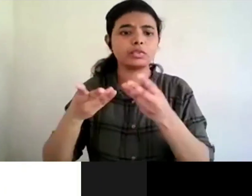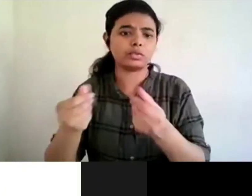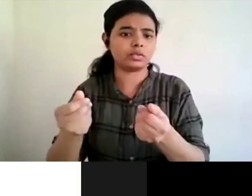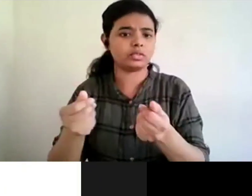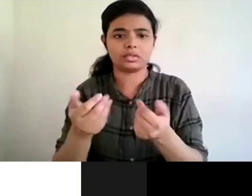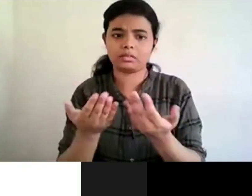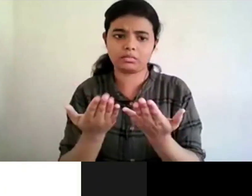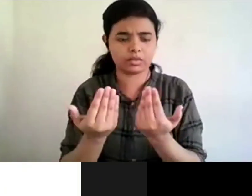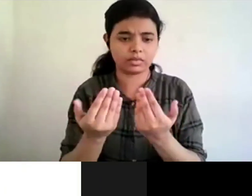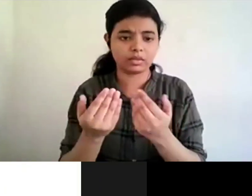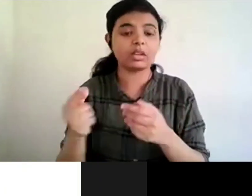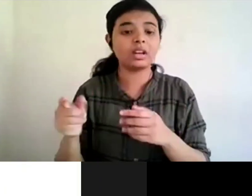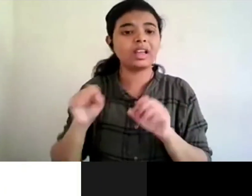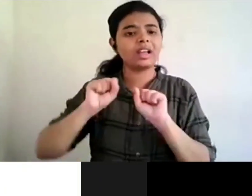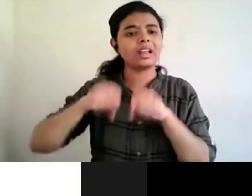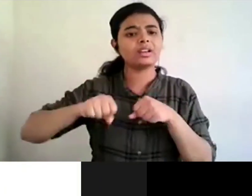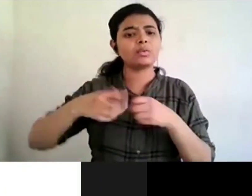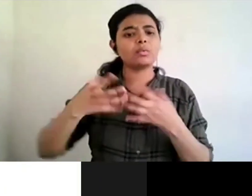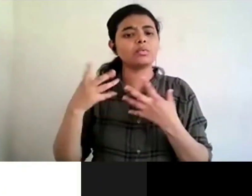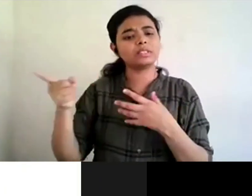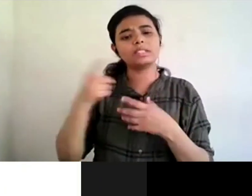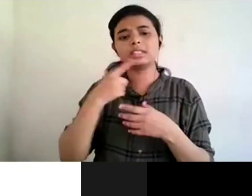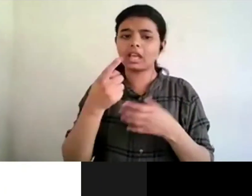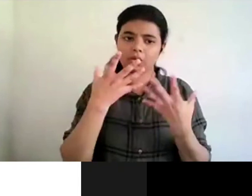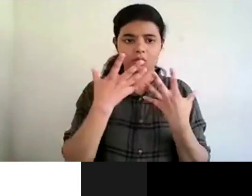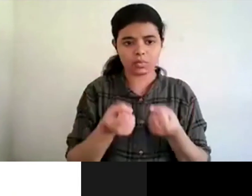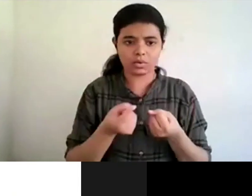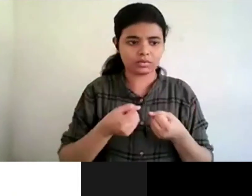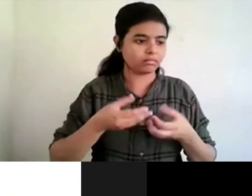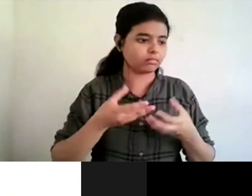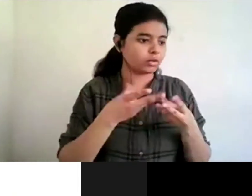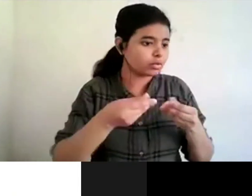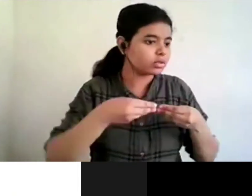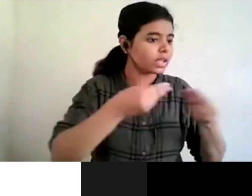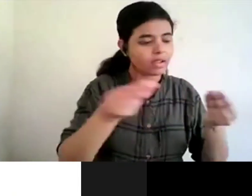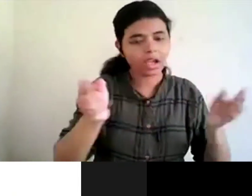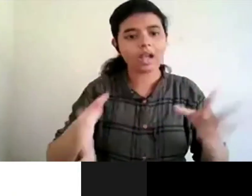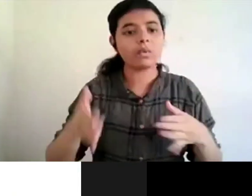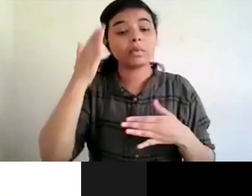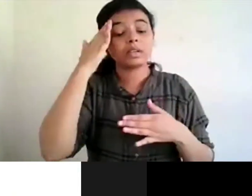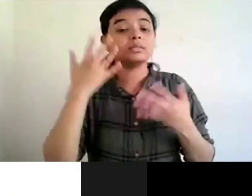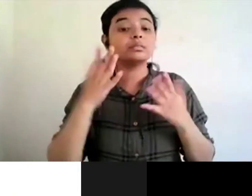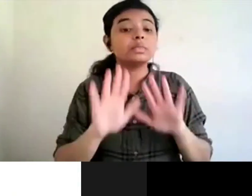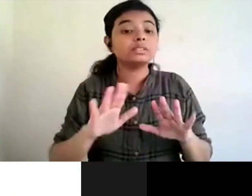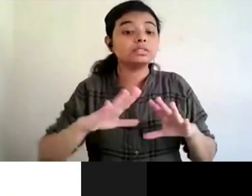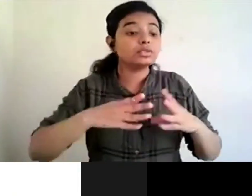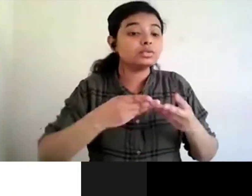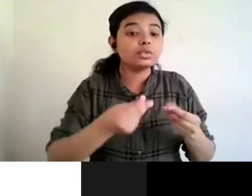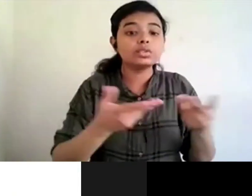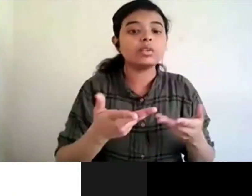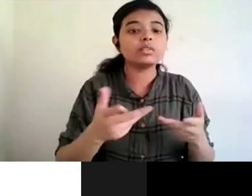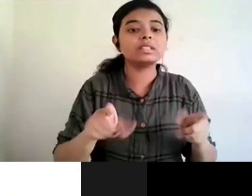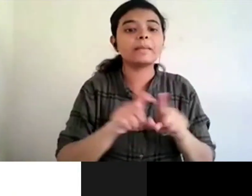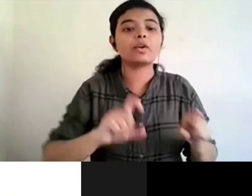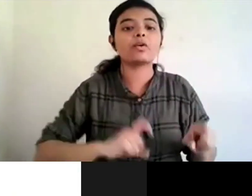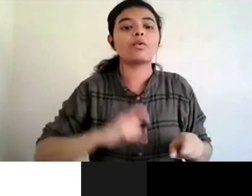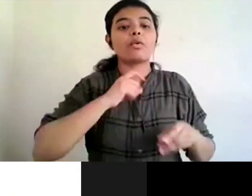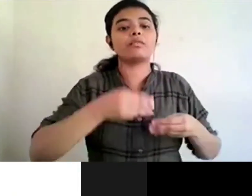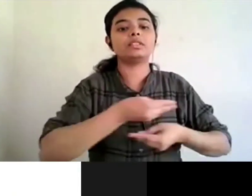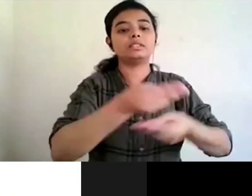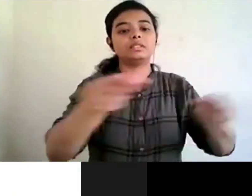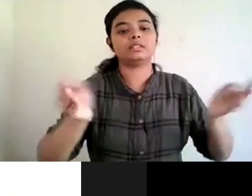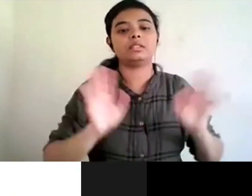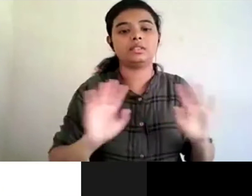said that yes we want to provide a solution now what is that solution what that would give them confidence that their